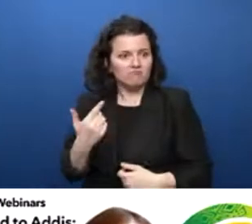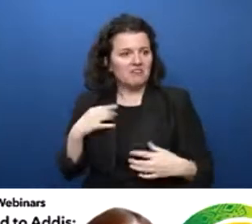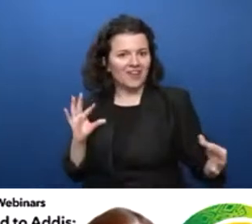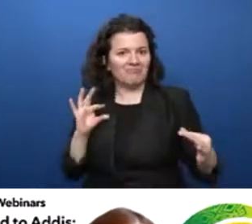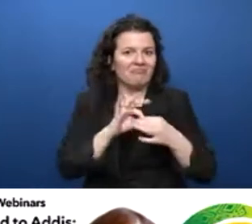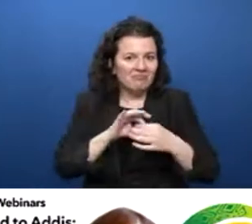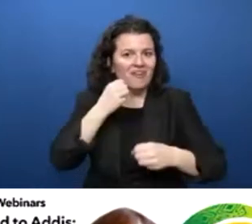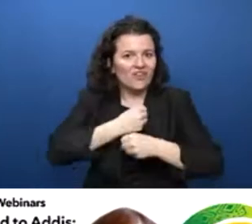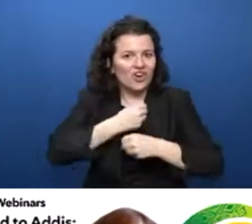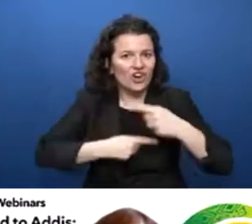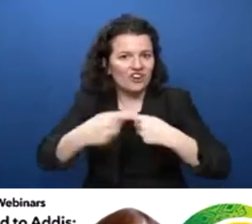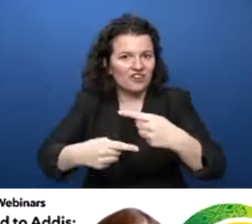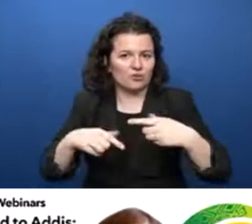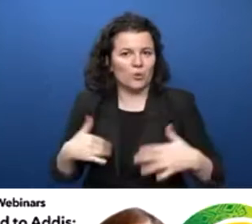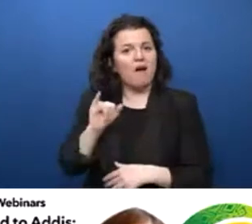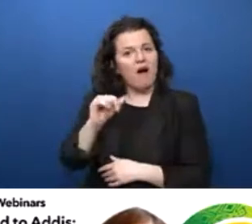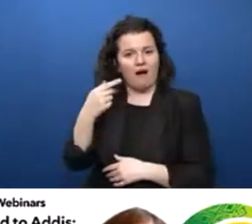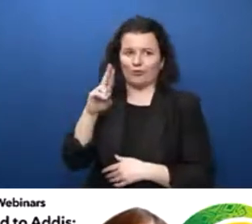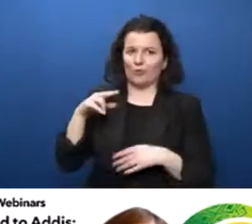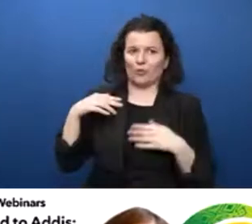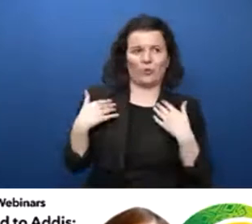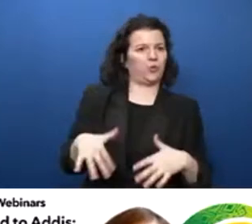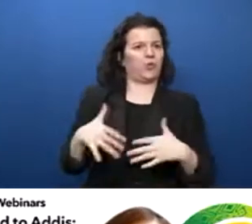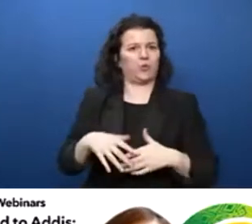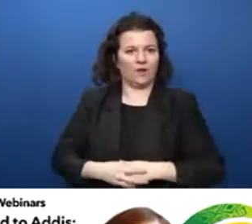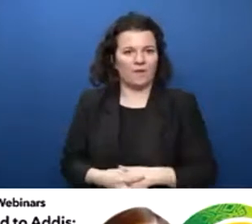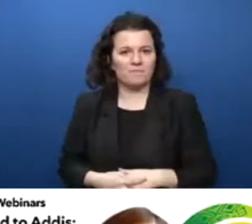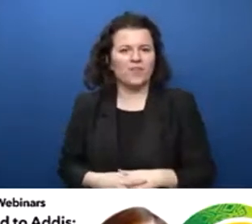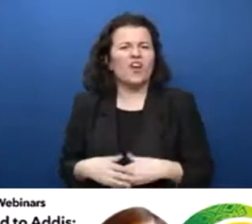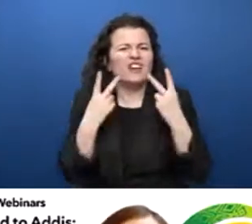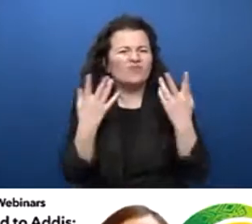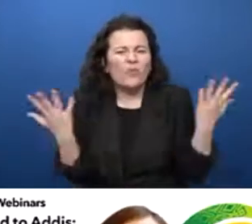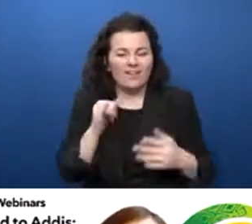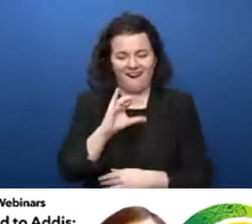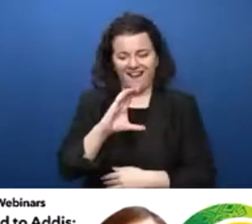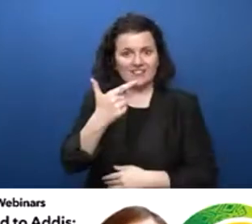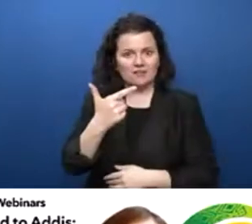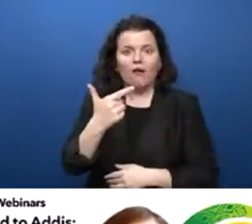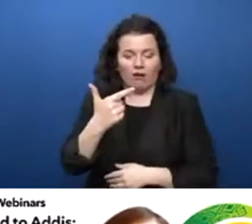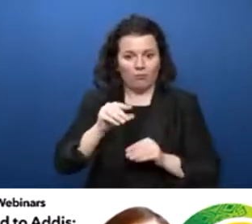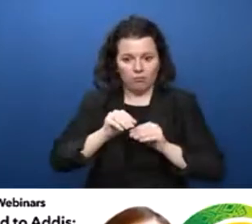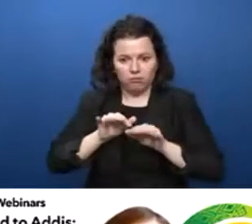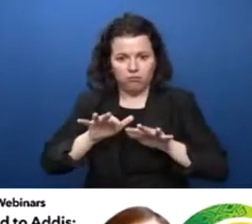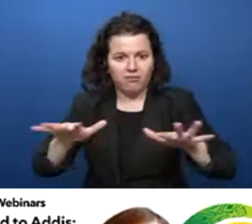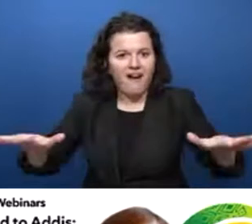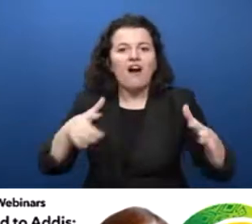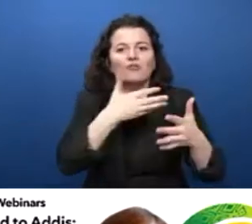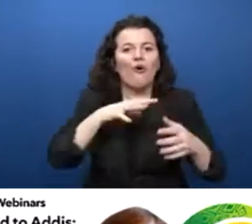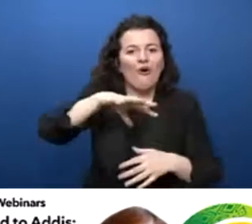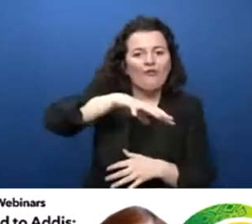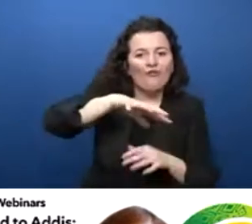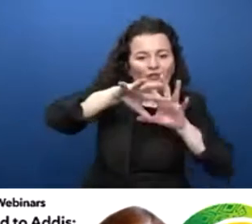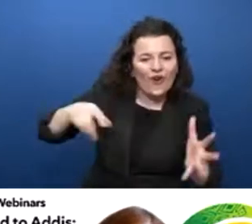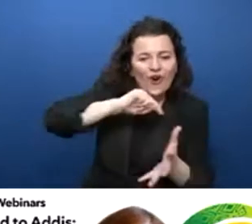team. Every day, I'm seeing how ICTs can empower youth to help solve the problems of the world and work towards achieving the Sustainable Development Goals.